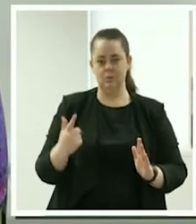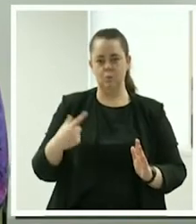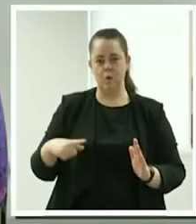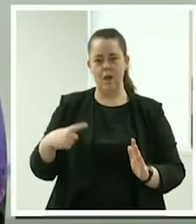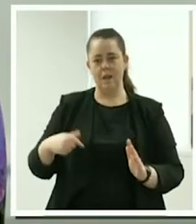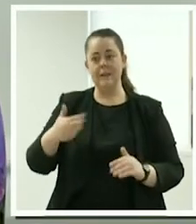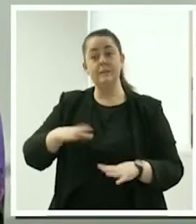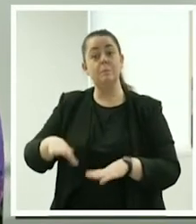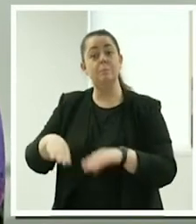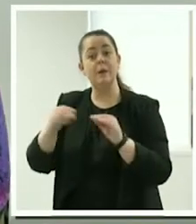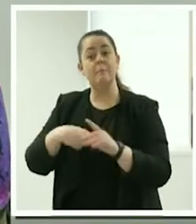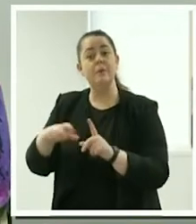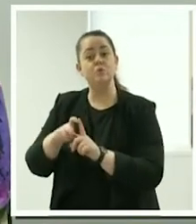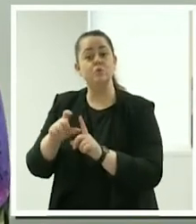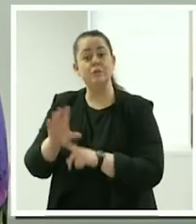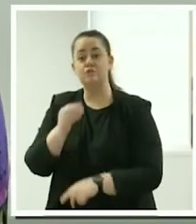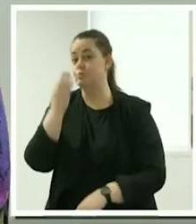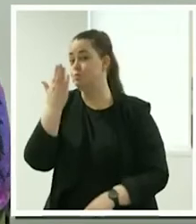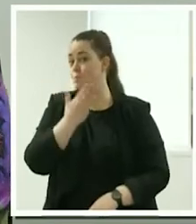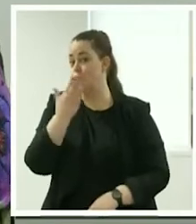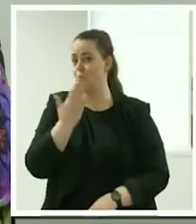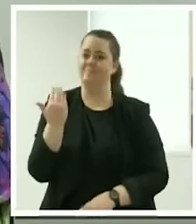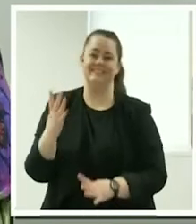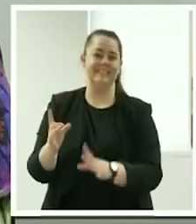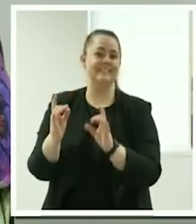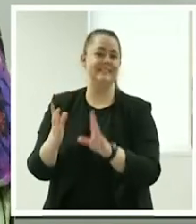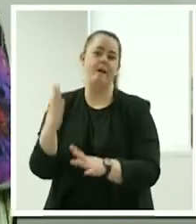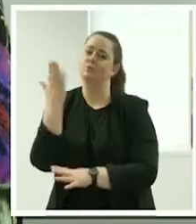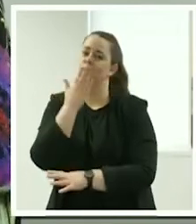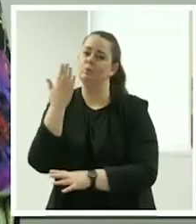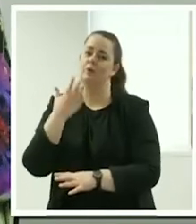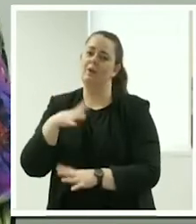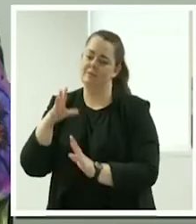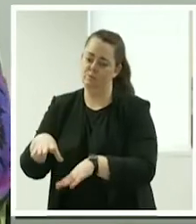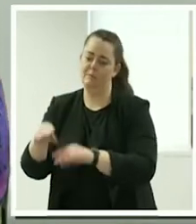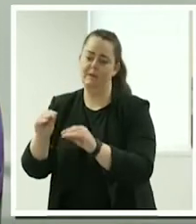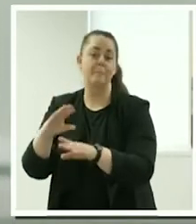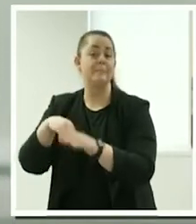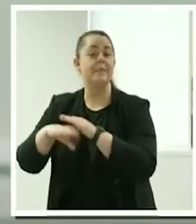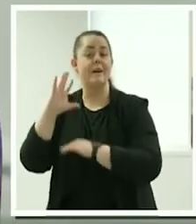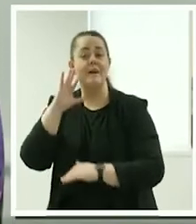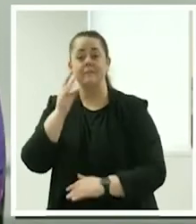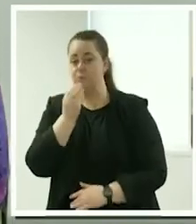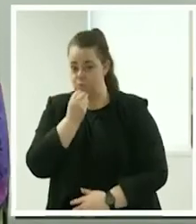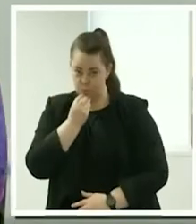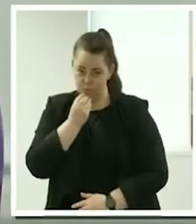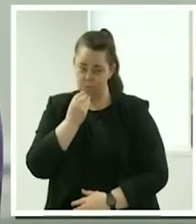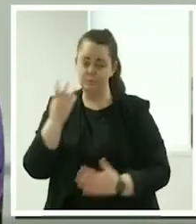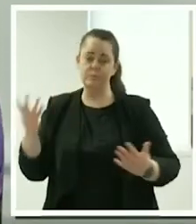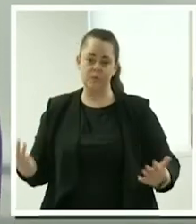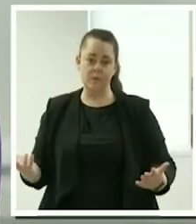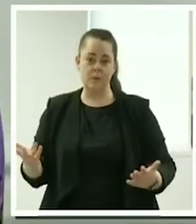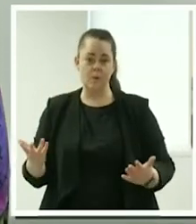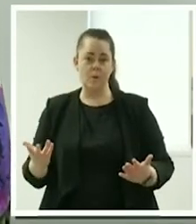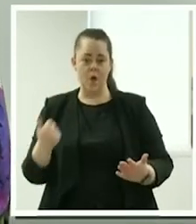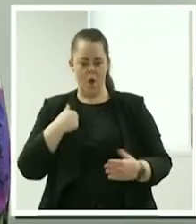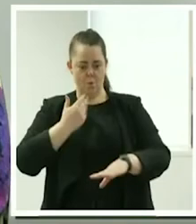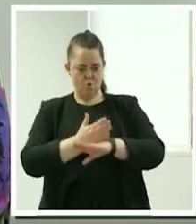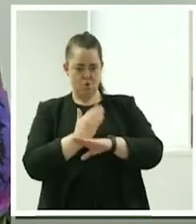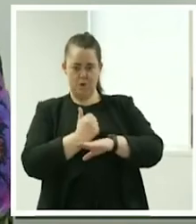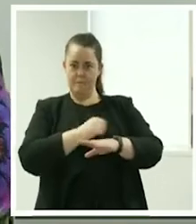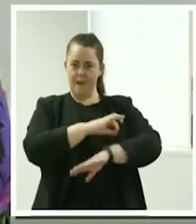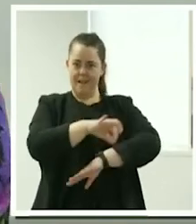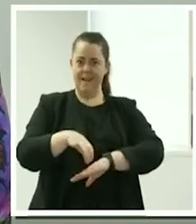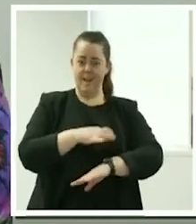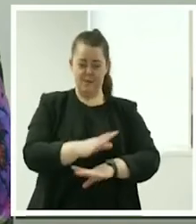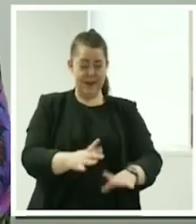up my little one from school so she's just started school and i need to be with her in the afternoon so um i've worked around that by starting